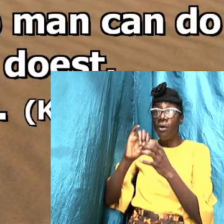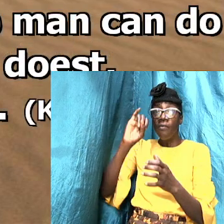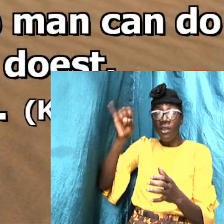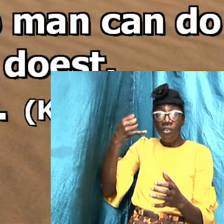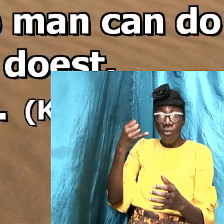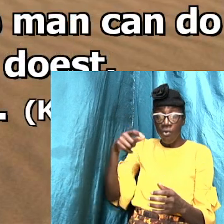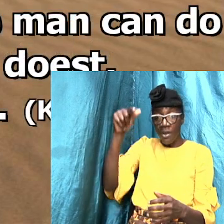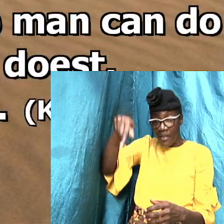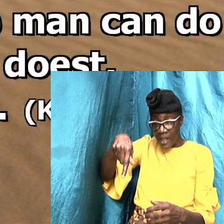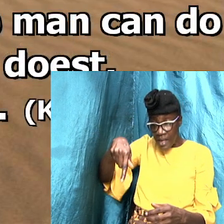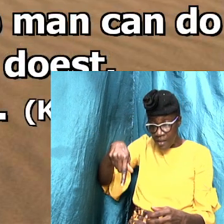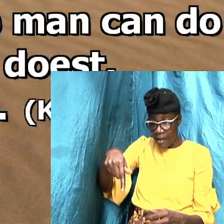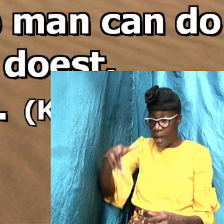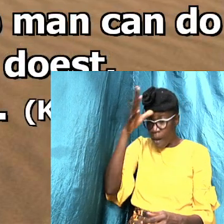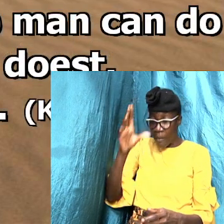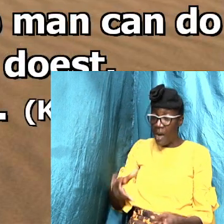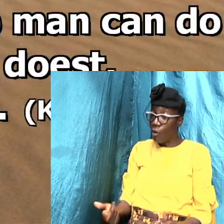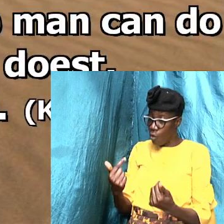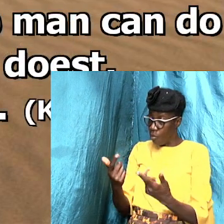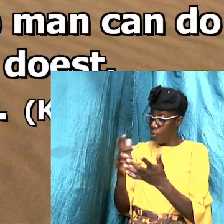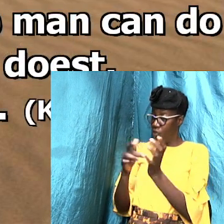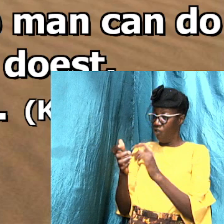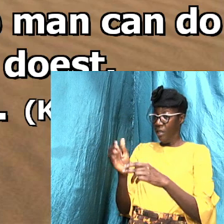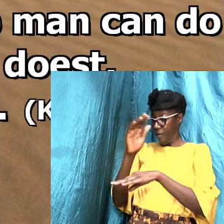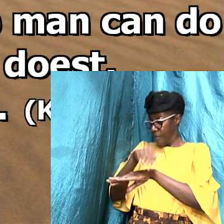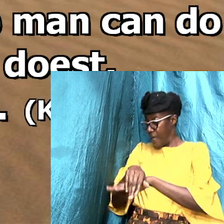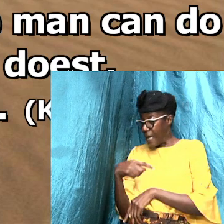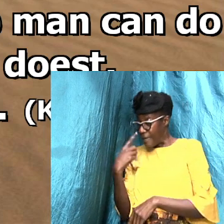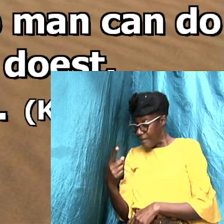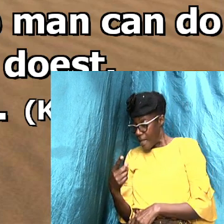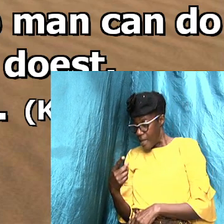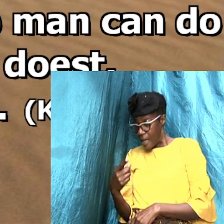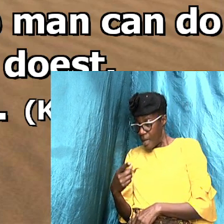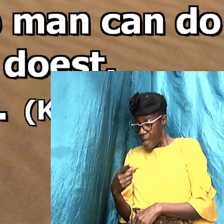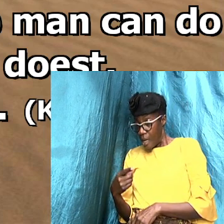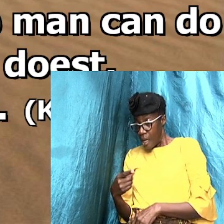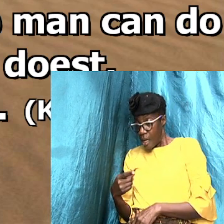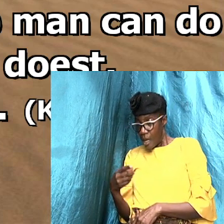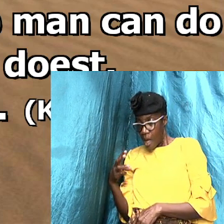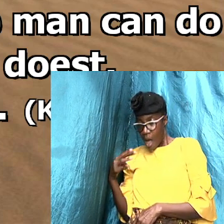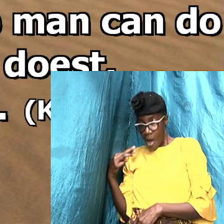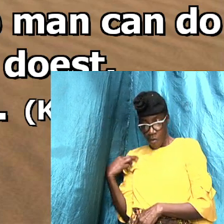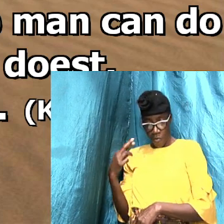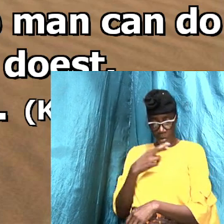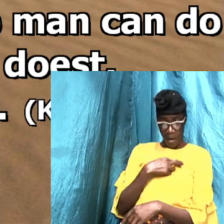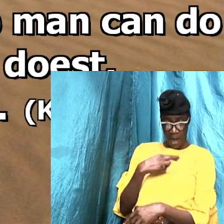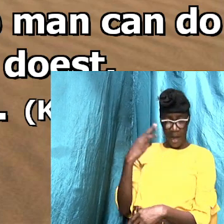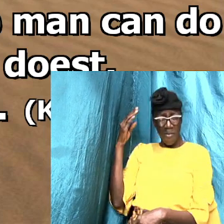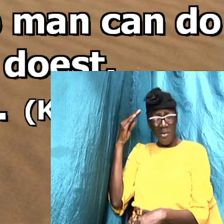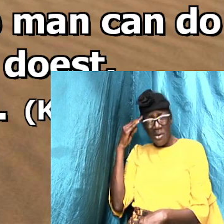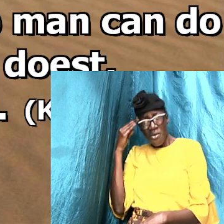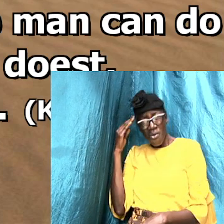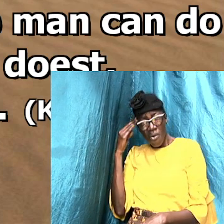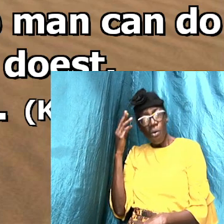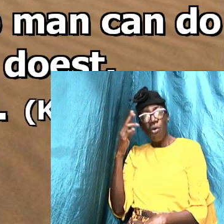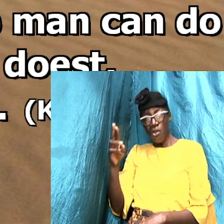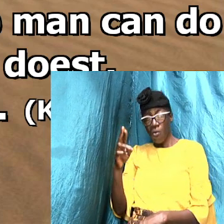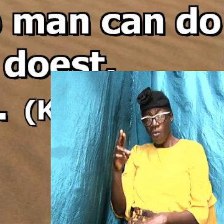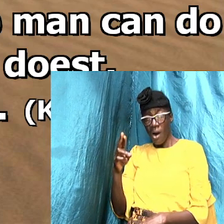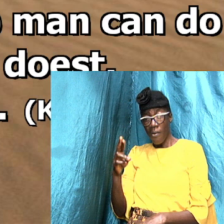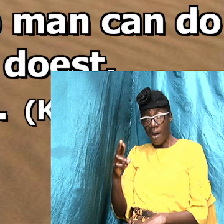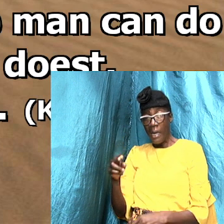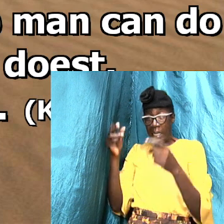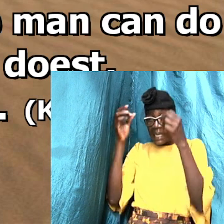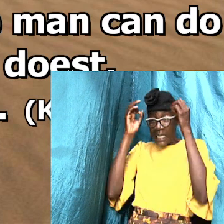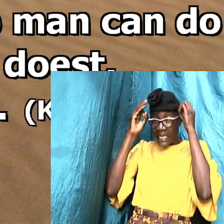This man came to Jesus by night and said to him, Rabbi, we know that you are a